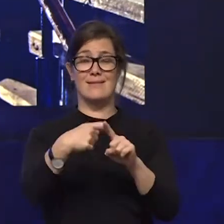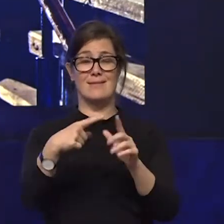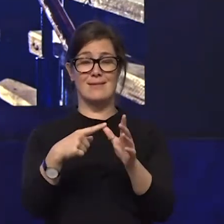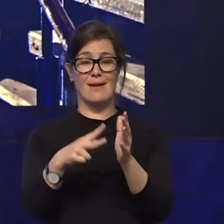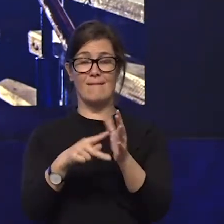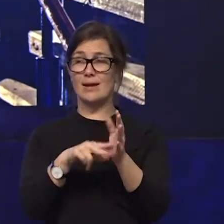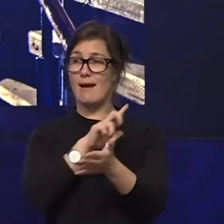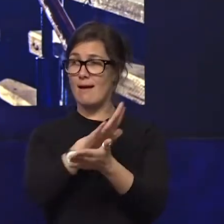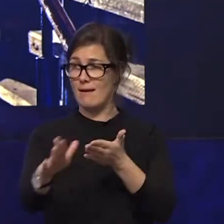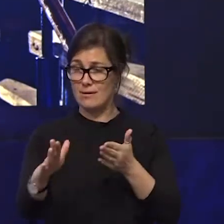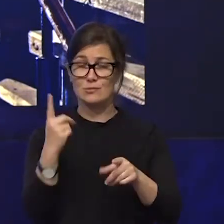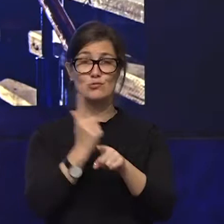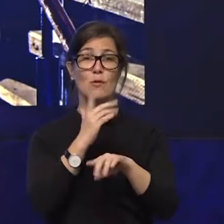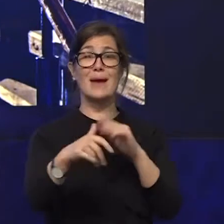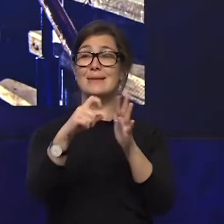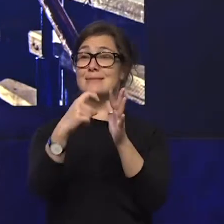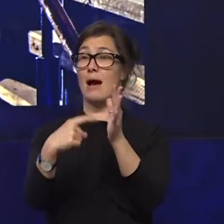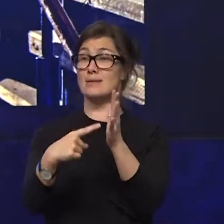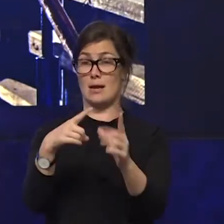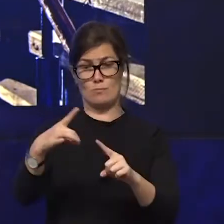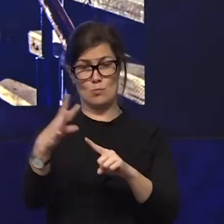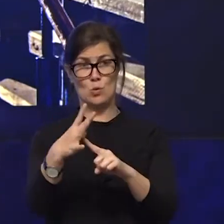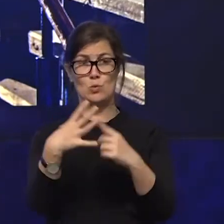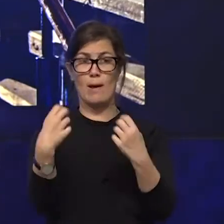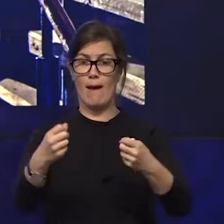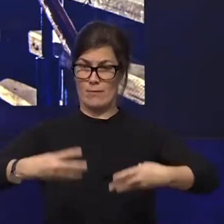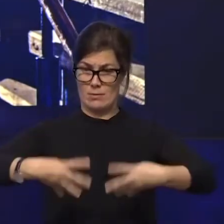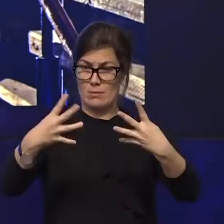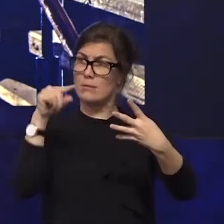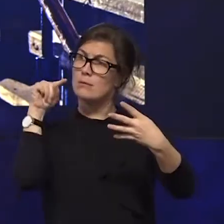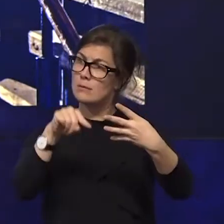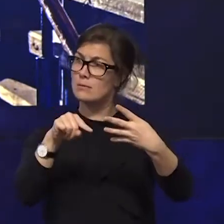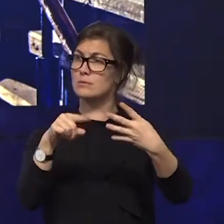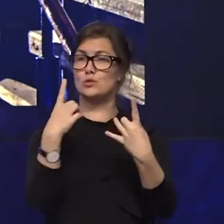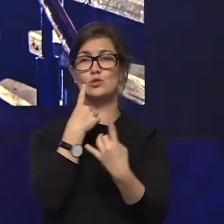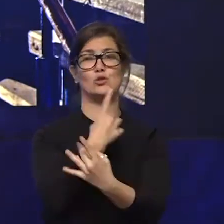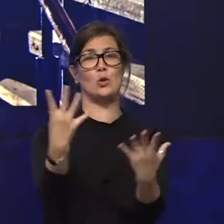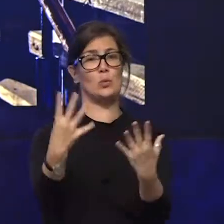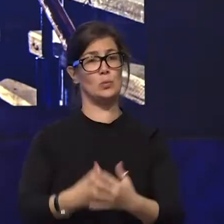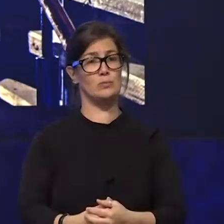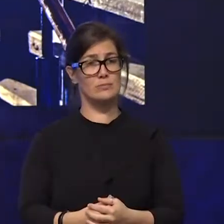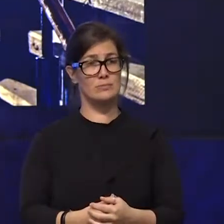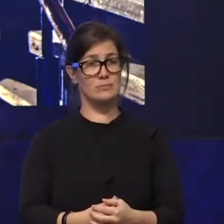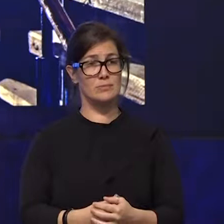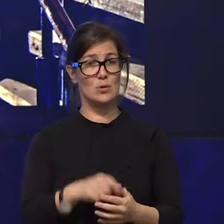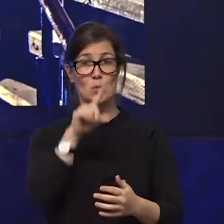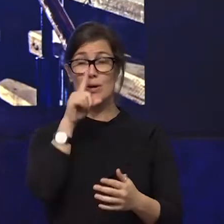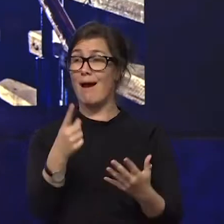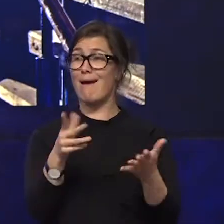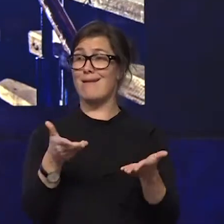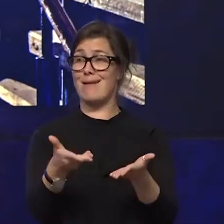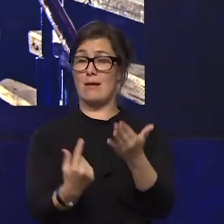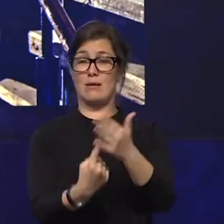we cannot stand idly by and watch data around our community disappear data is